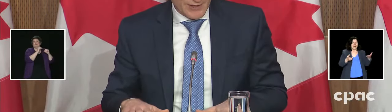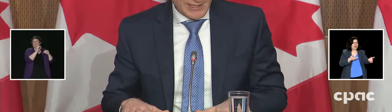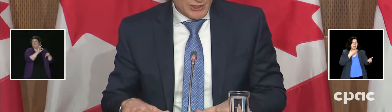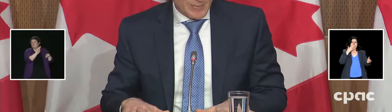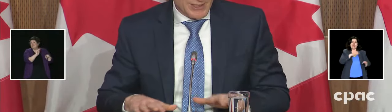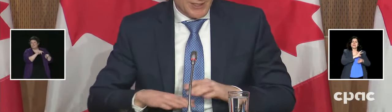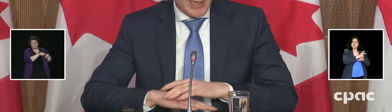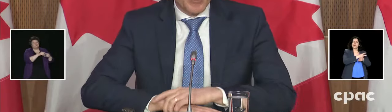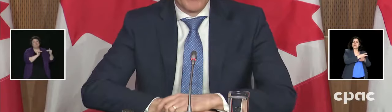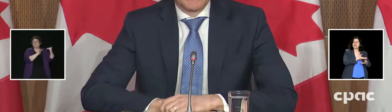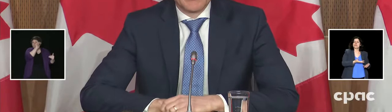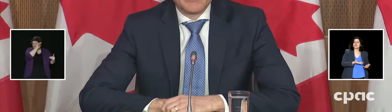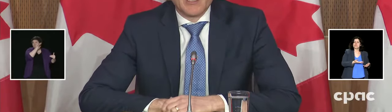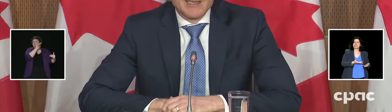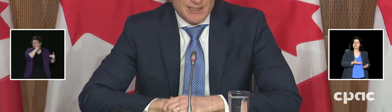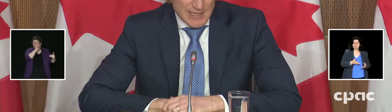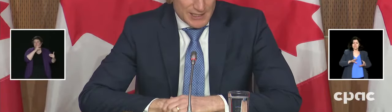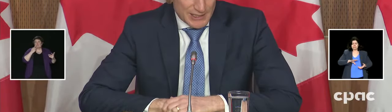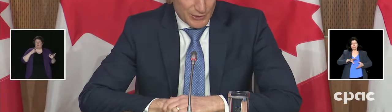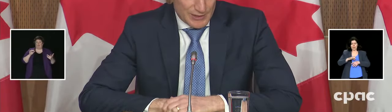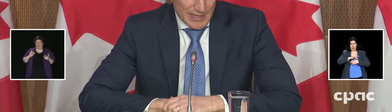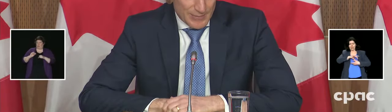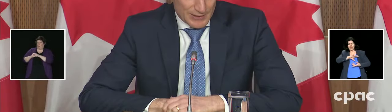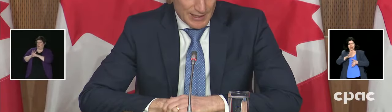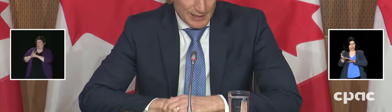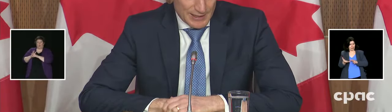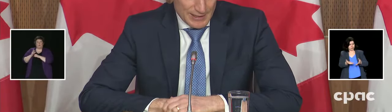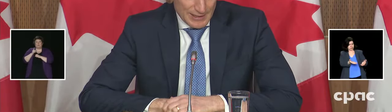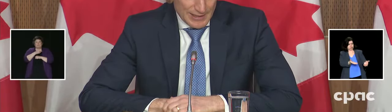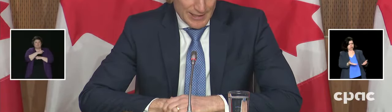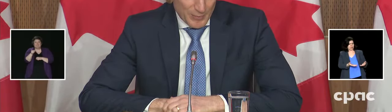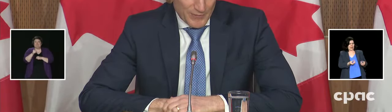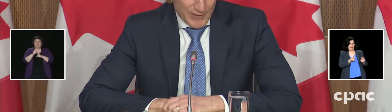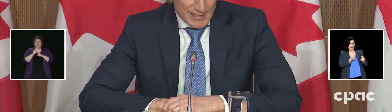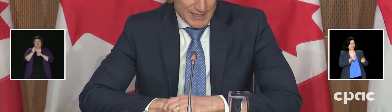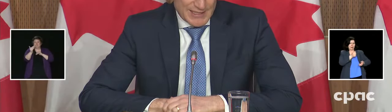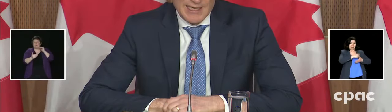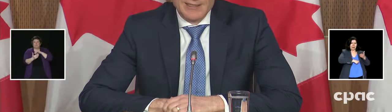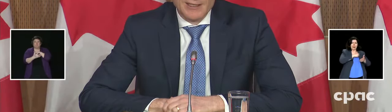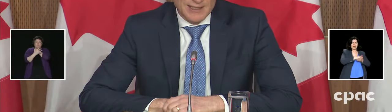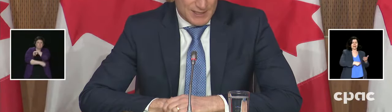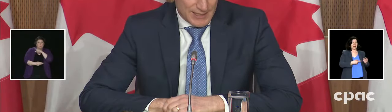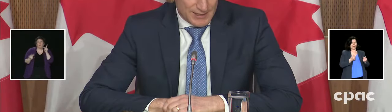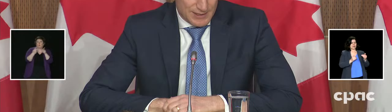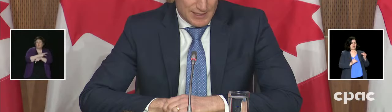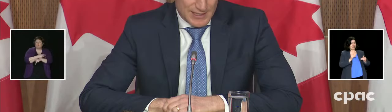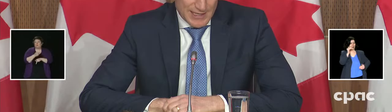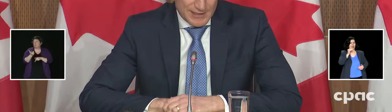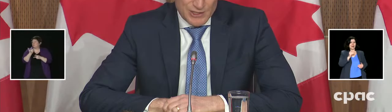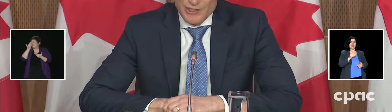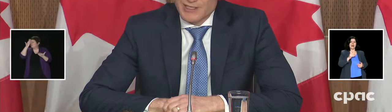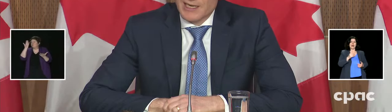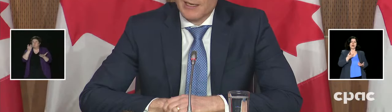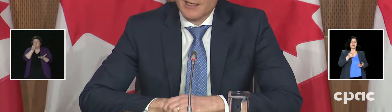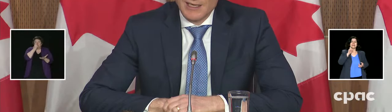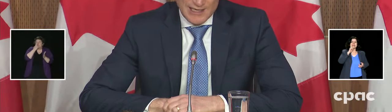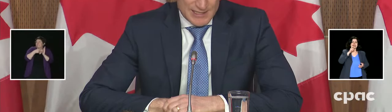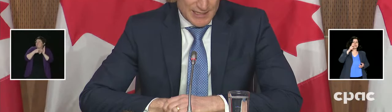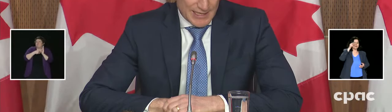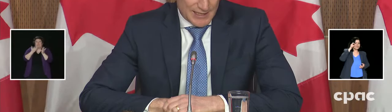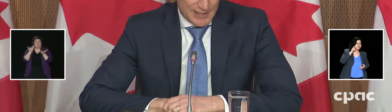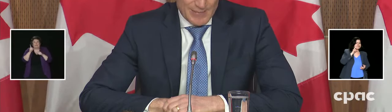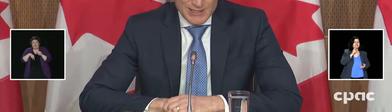plunged more people in poverty, in food insecurity, and expanded the inequalities between the sexes, social inequalities,